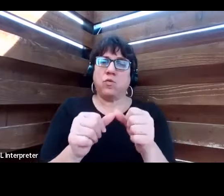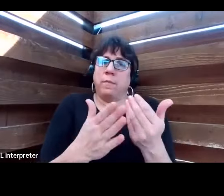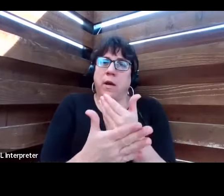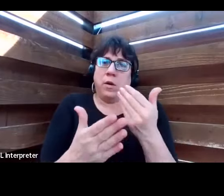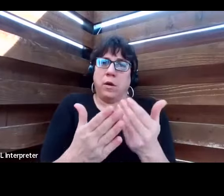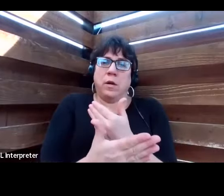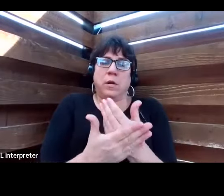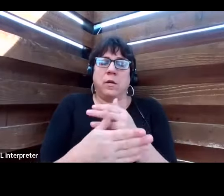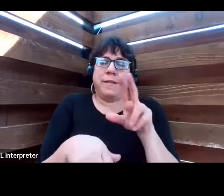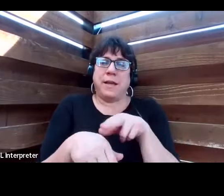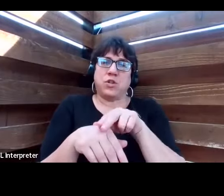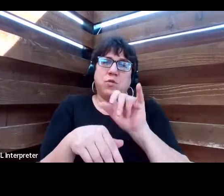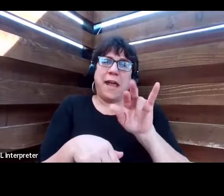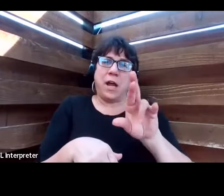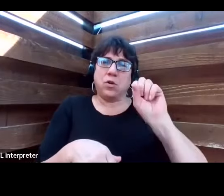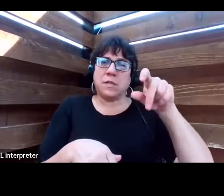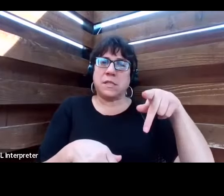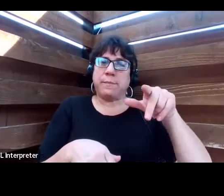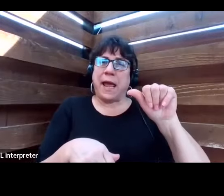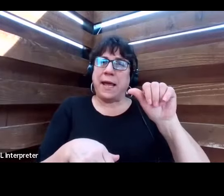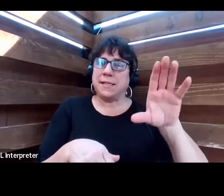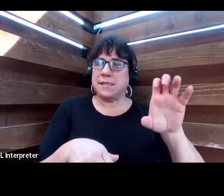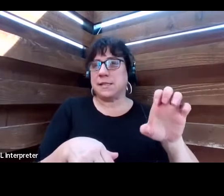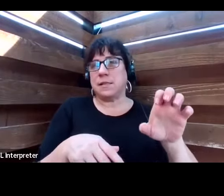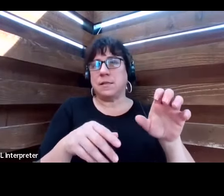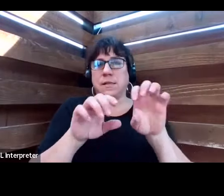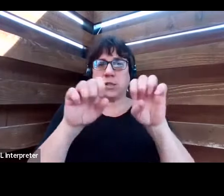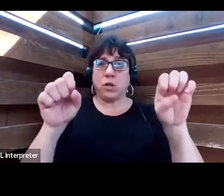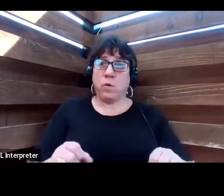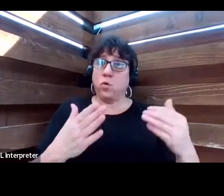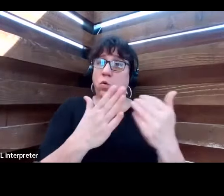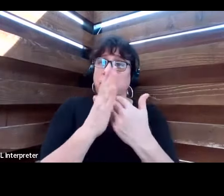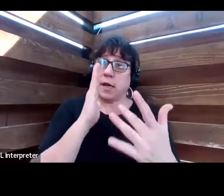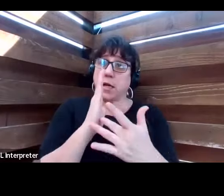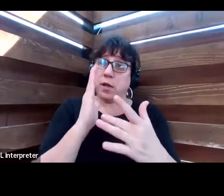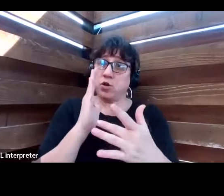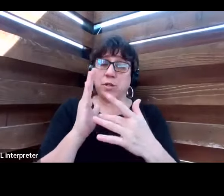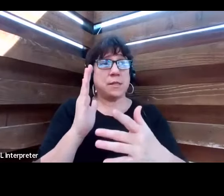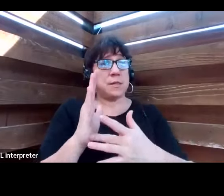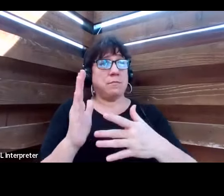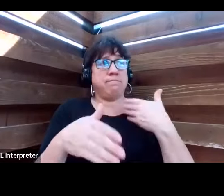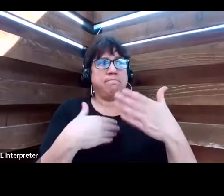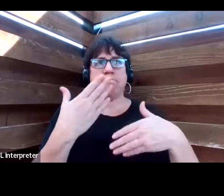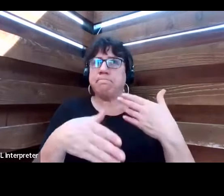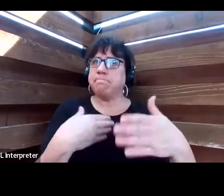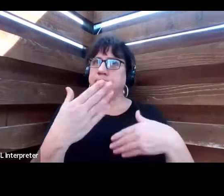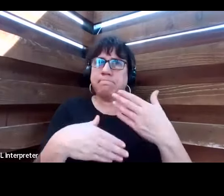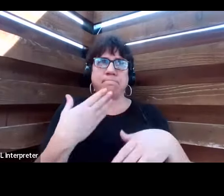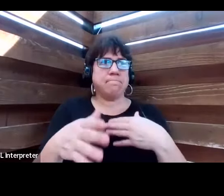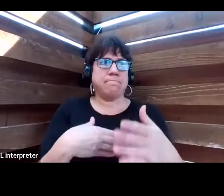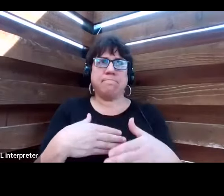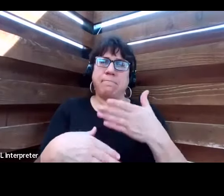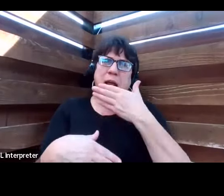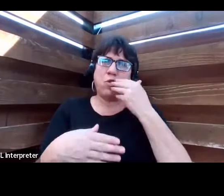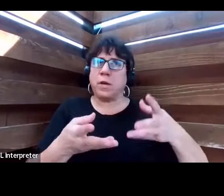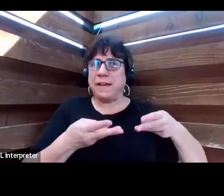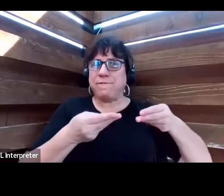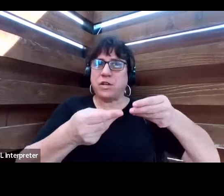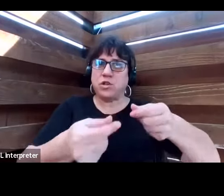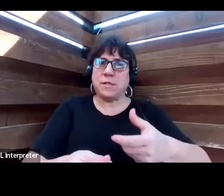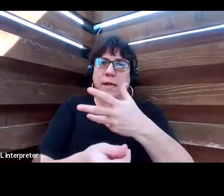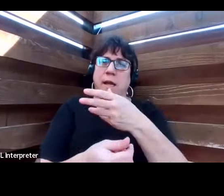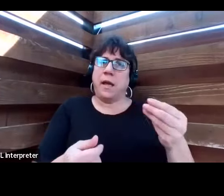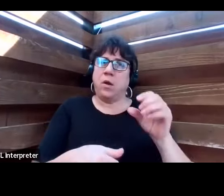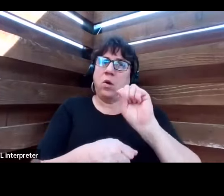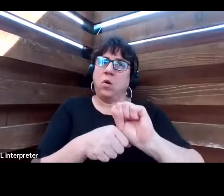airspace system with new technologies and procedures that bring greater levels of efficiency. We're working